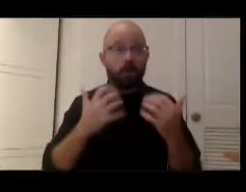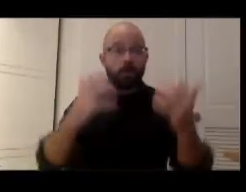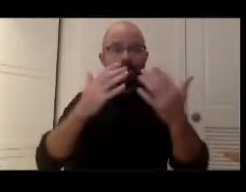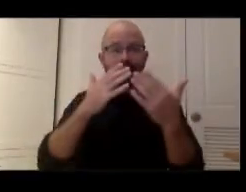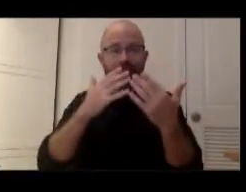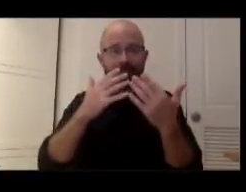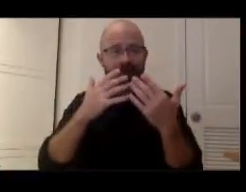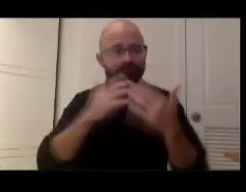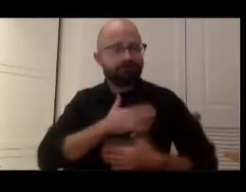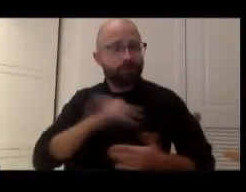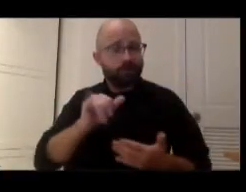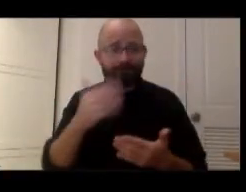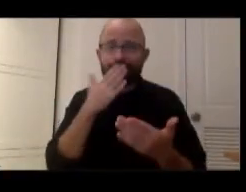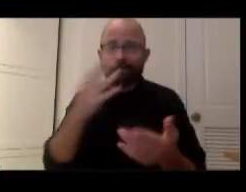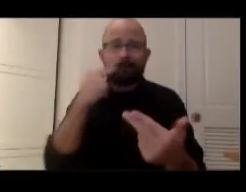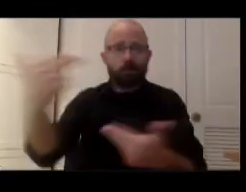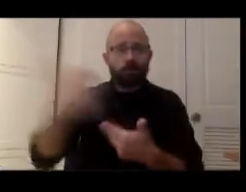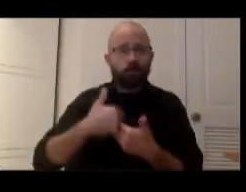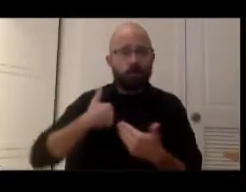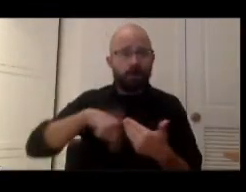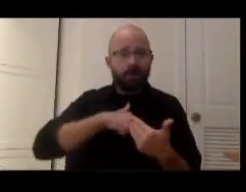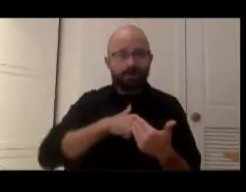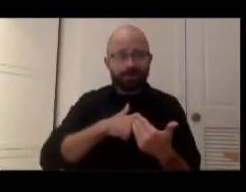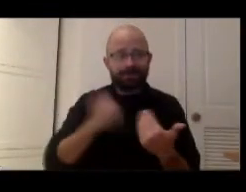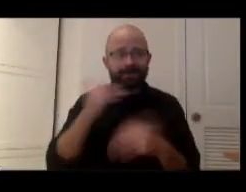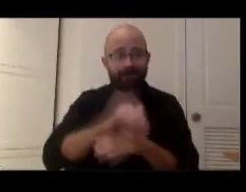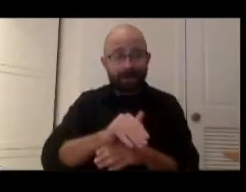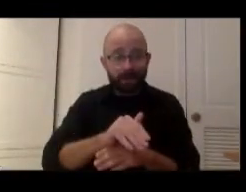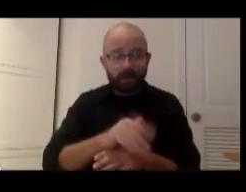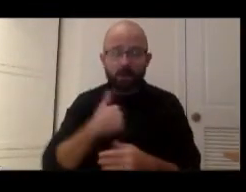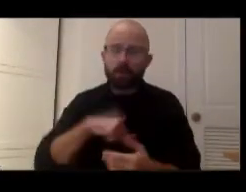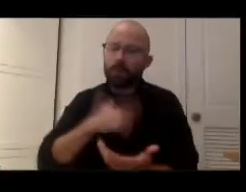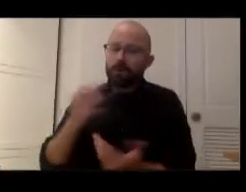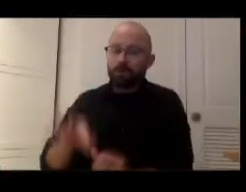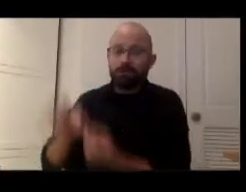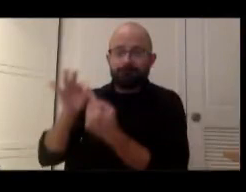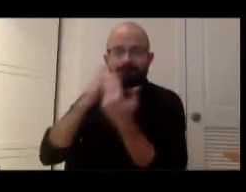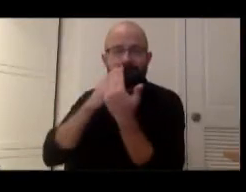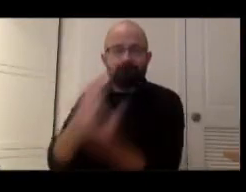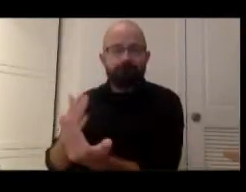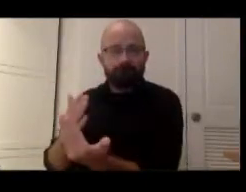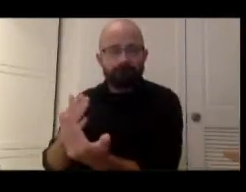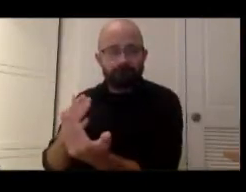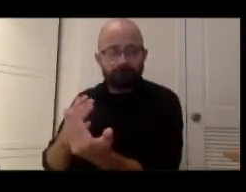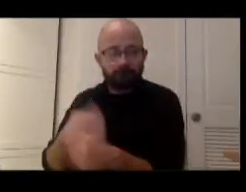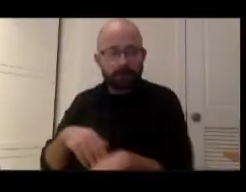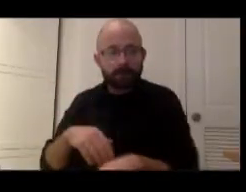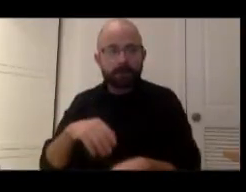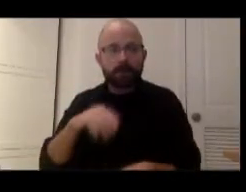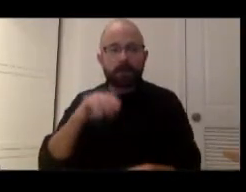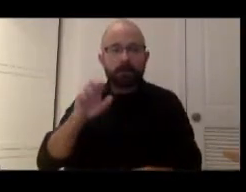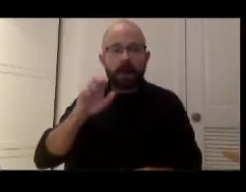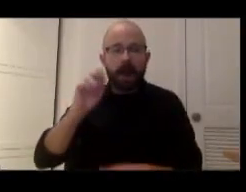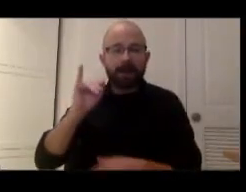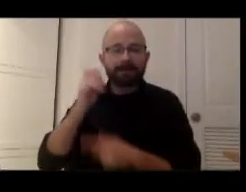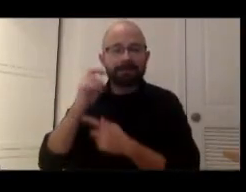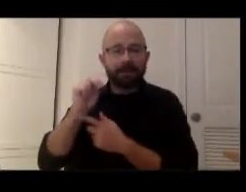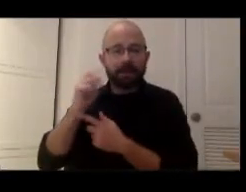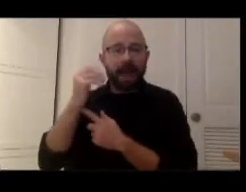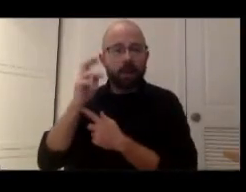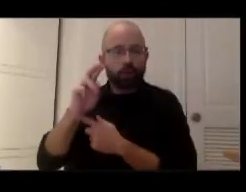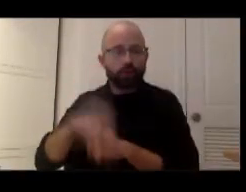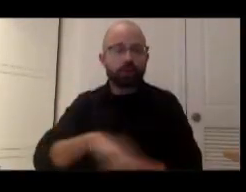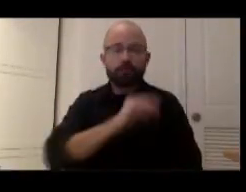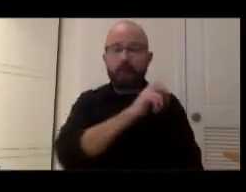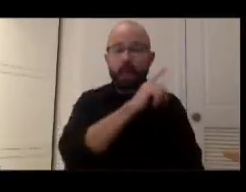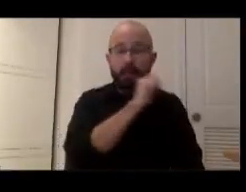of you for joining us this evening we'd like to especially thank um uh the Mellon and Eisenhower foundations and